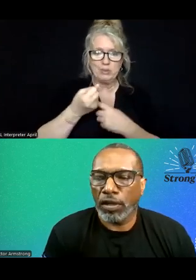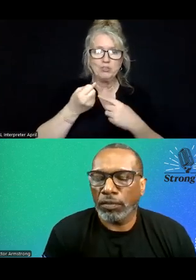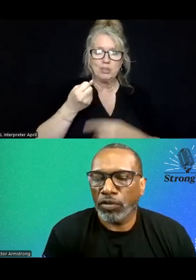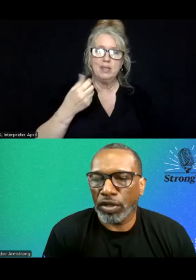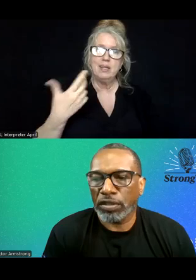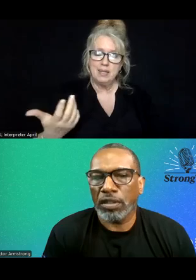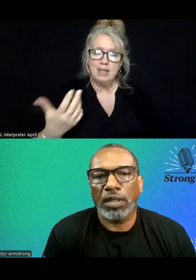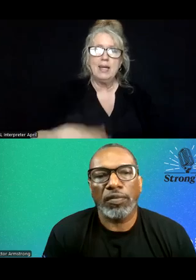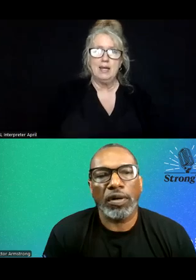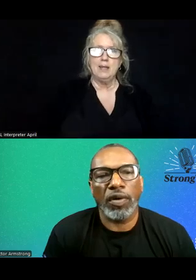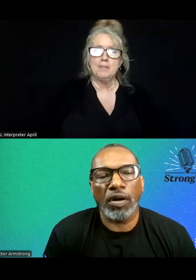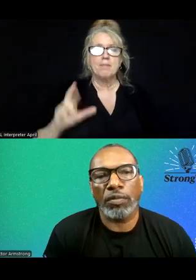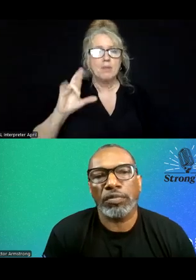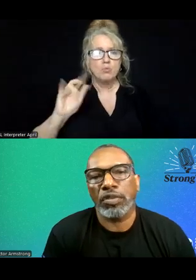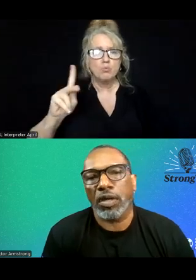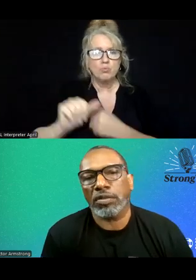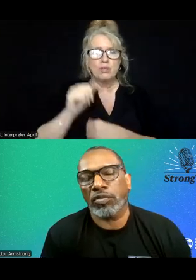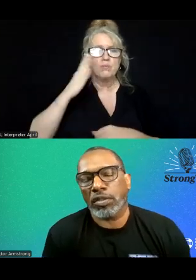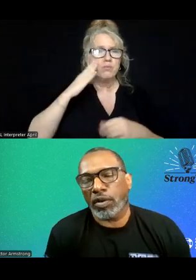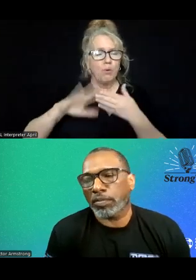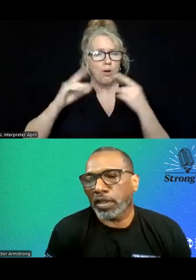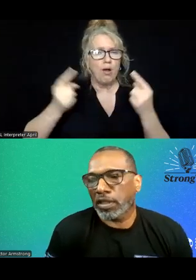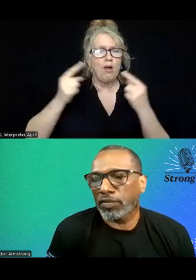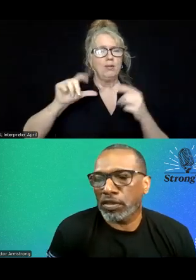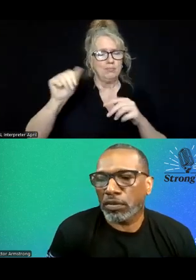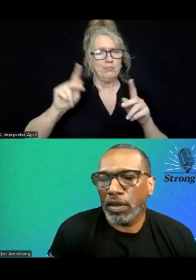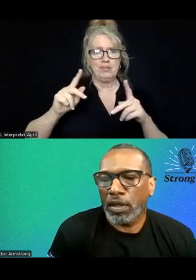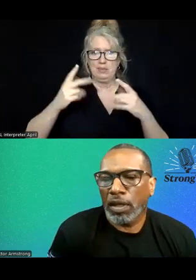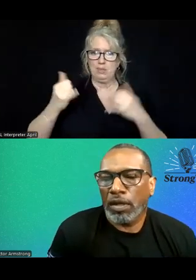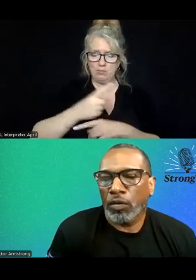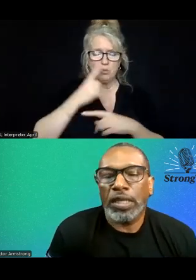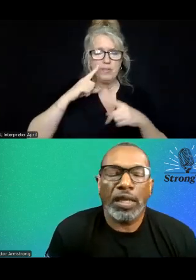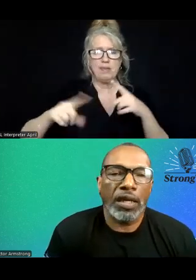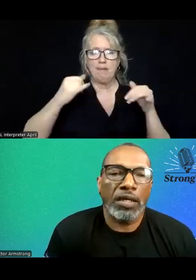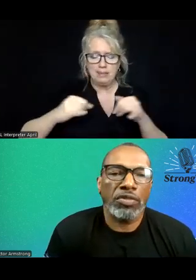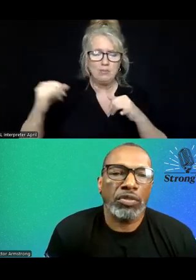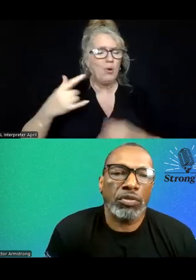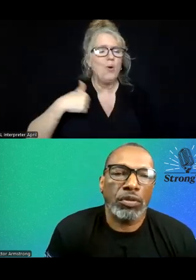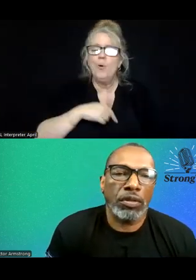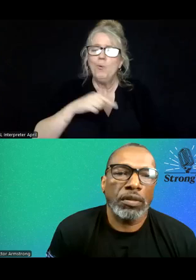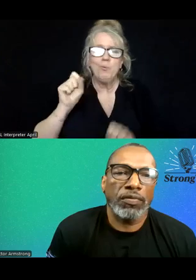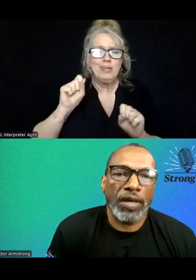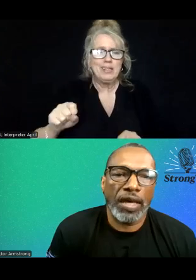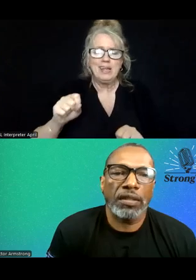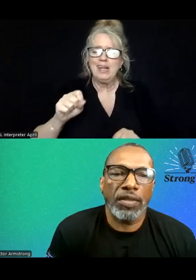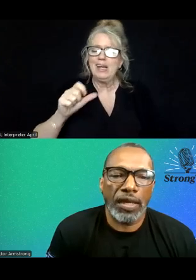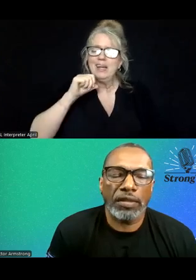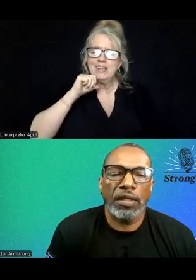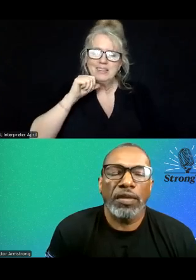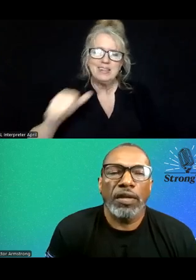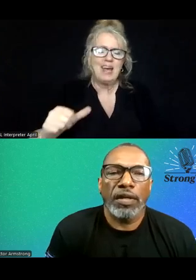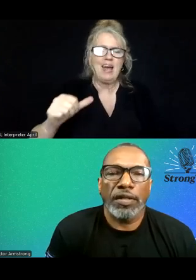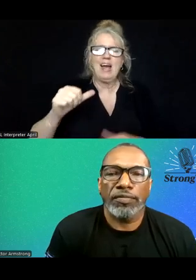is risk of harm to others, there a risk of harm to that individual, we cannot underscore the fact